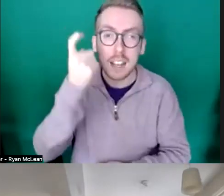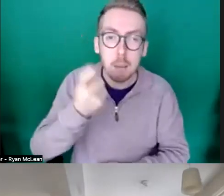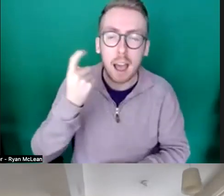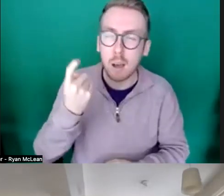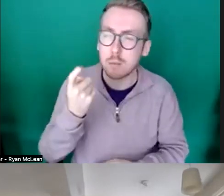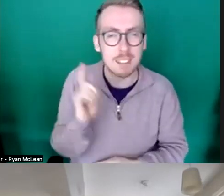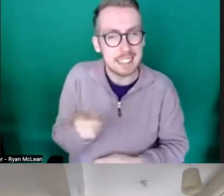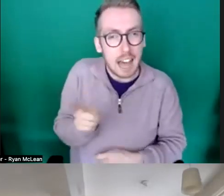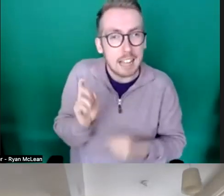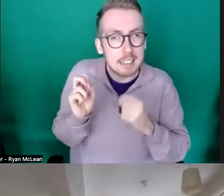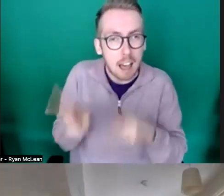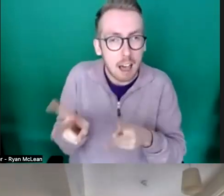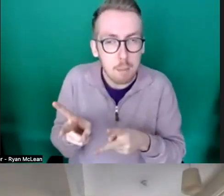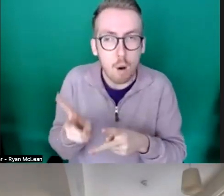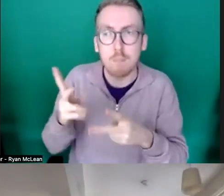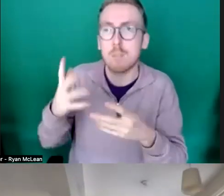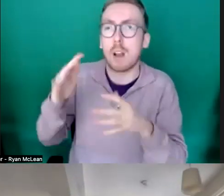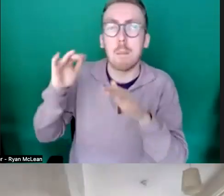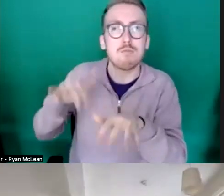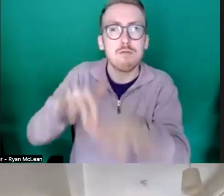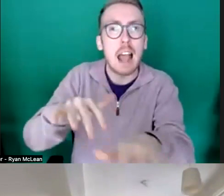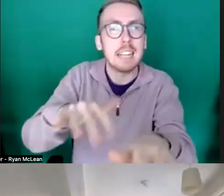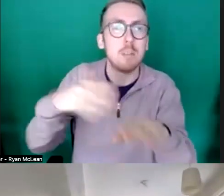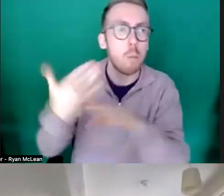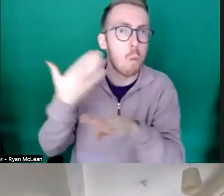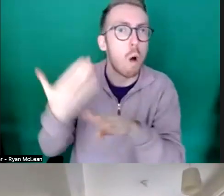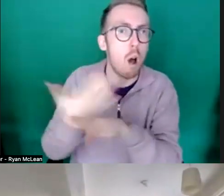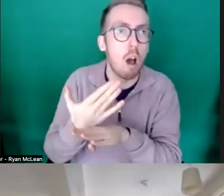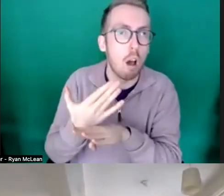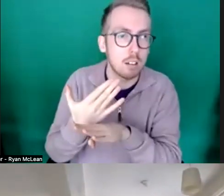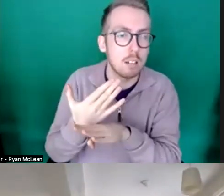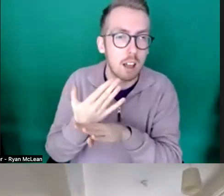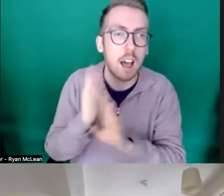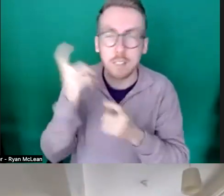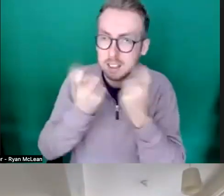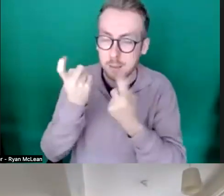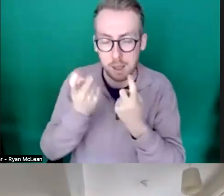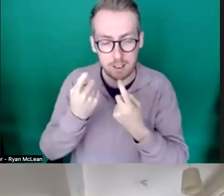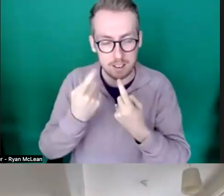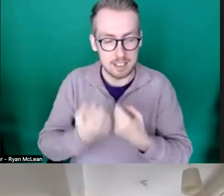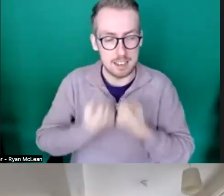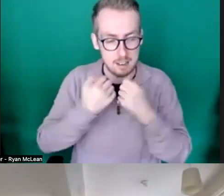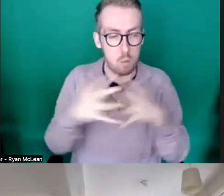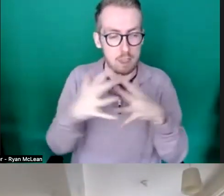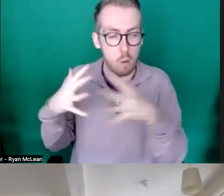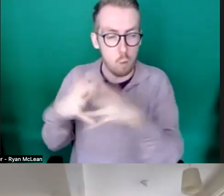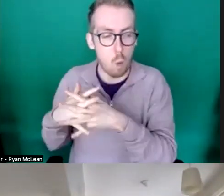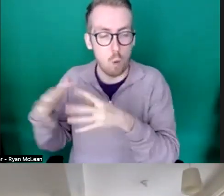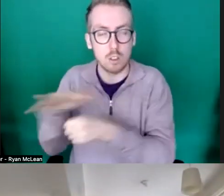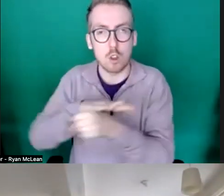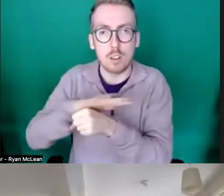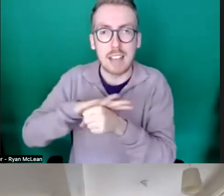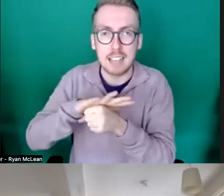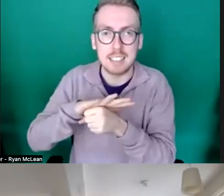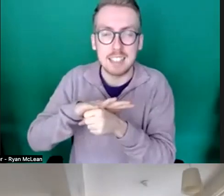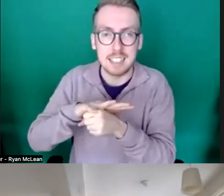kind of um parading sort of work and the thing to really think about there in a without walls context is how you would